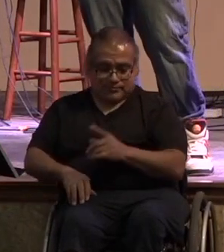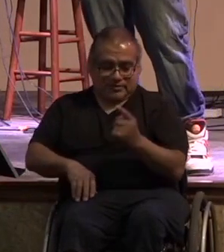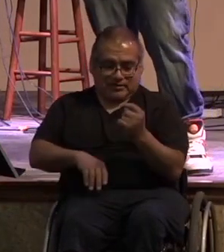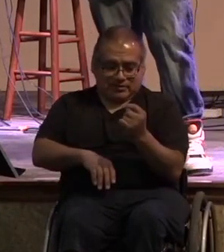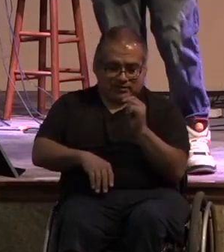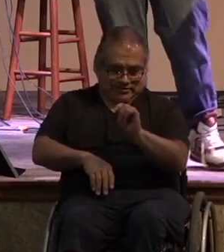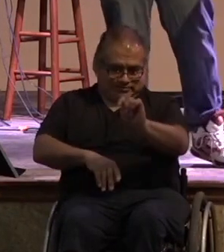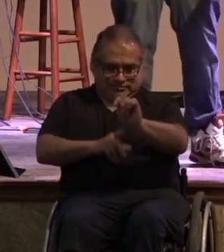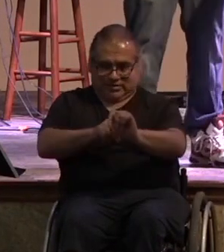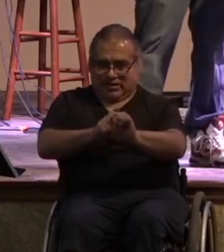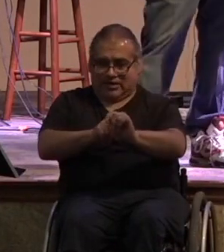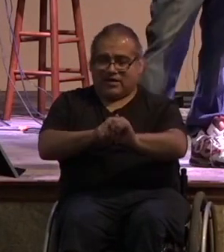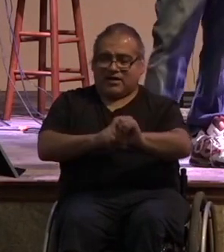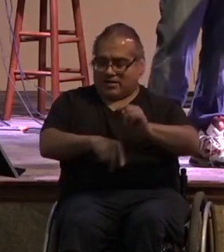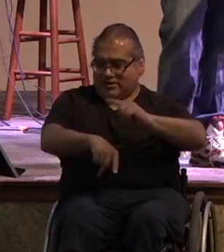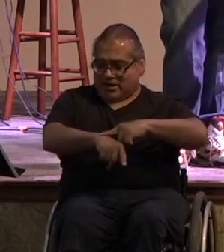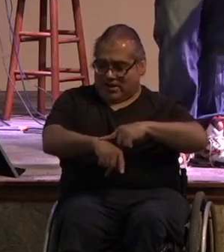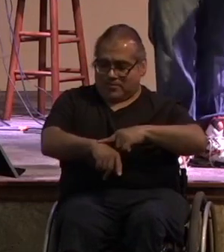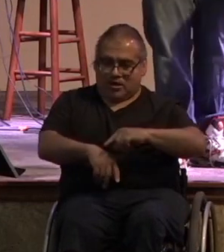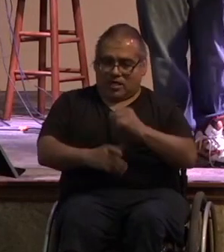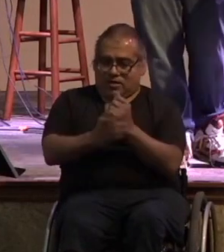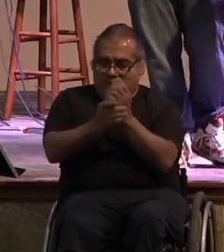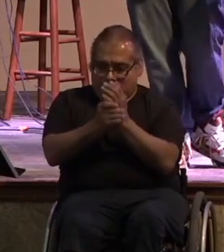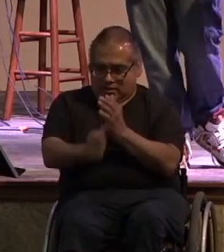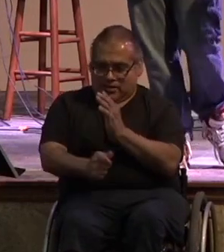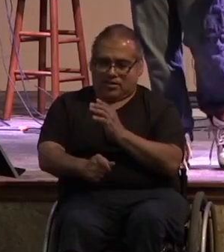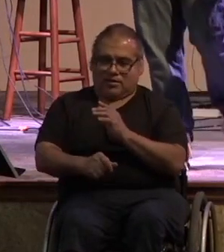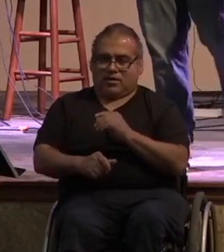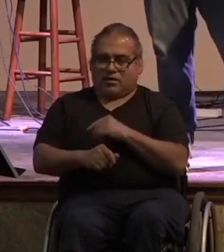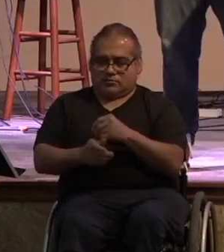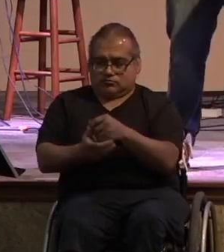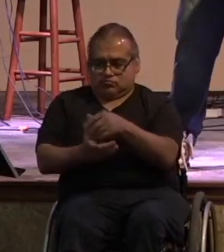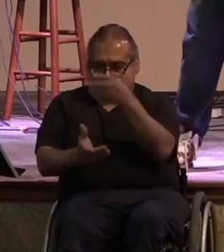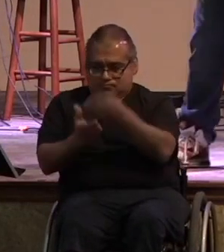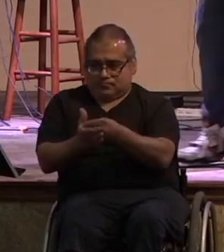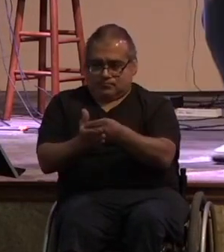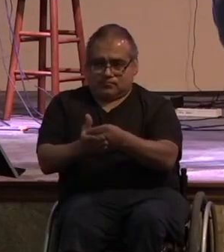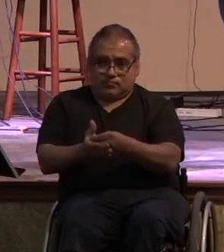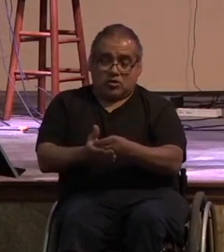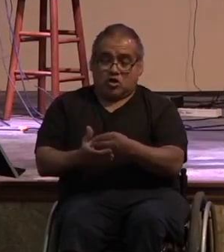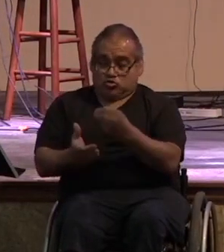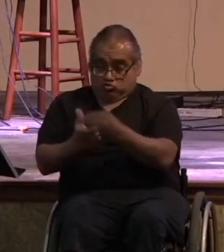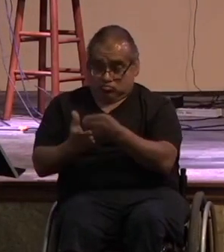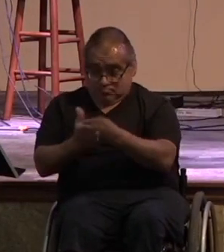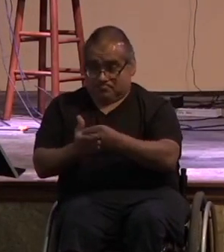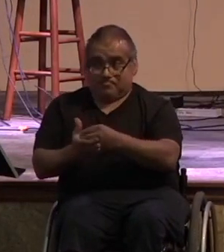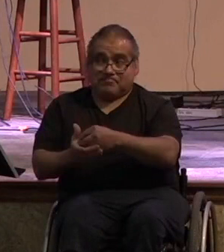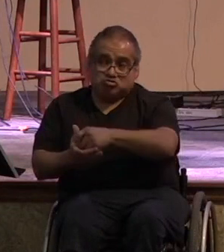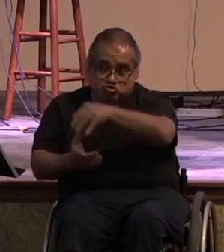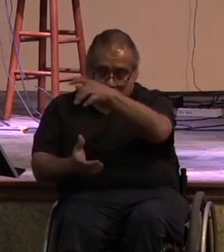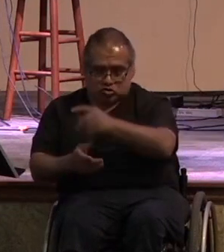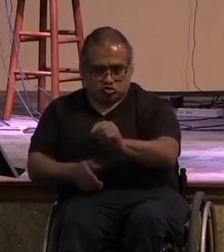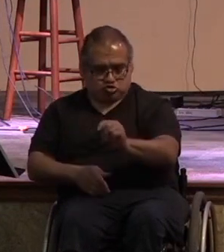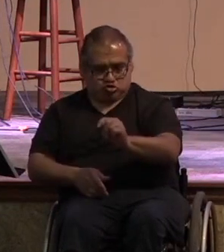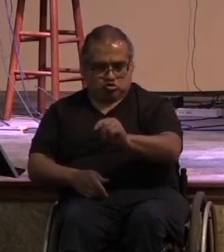giving talks about our time our talents and our treasure treasure is obvious that's our money and our things right